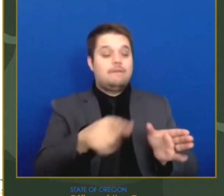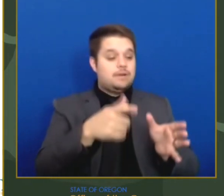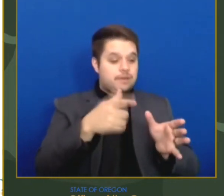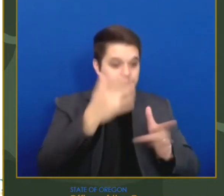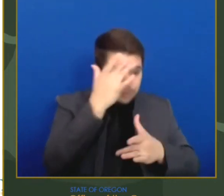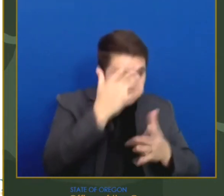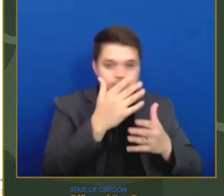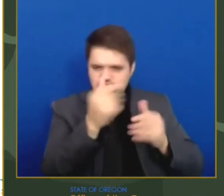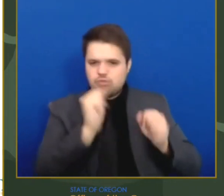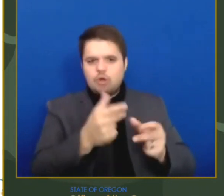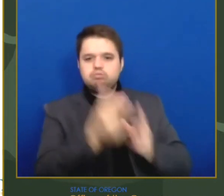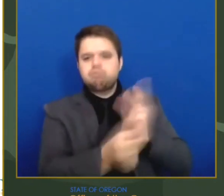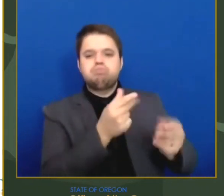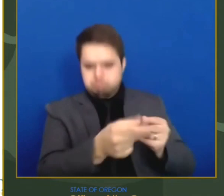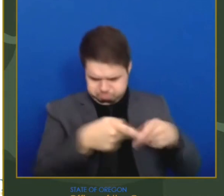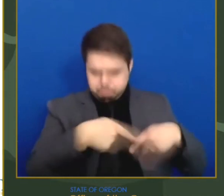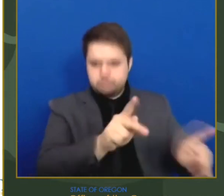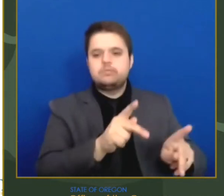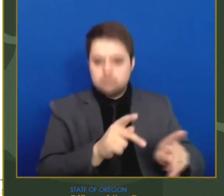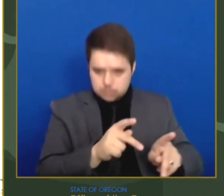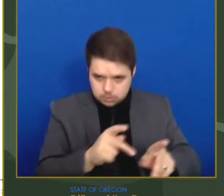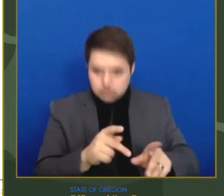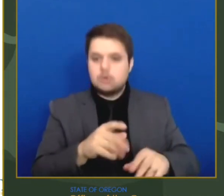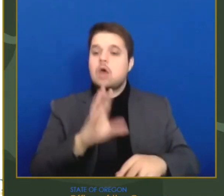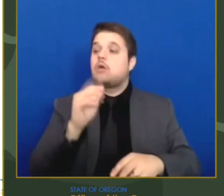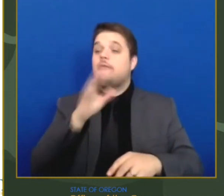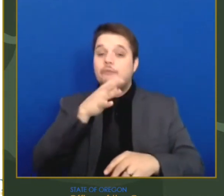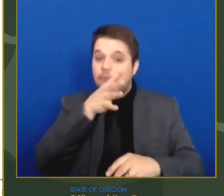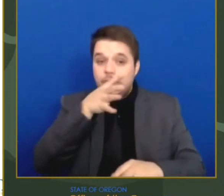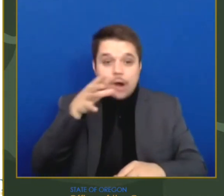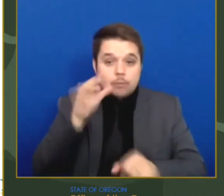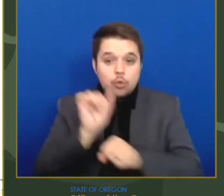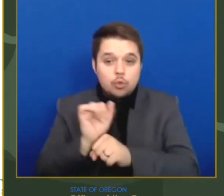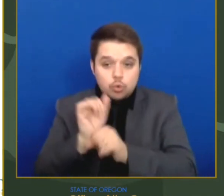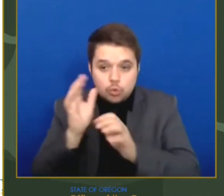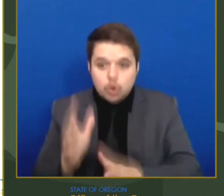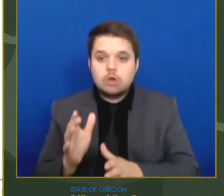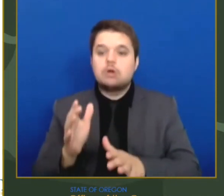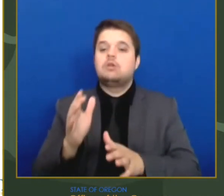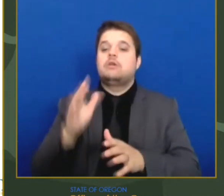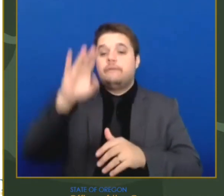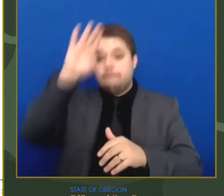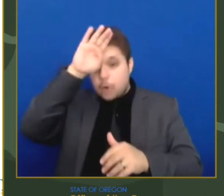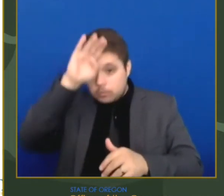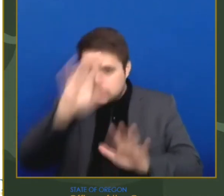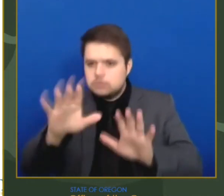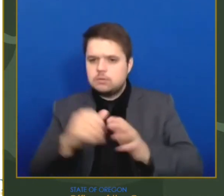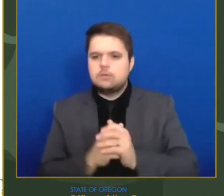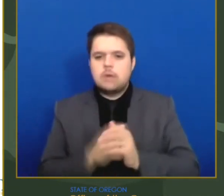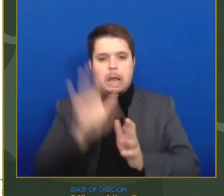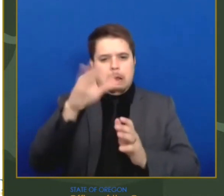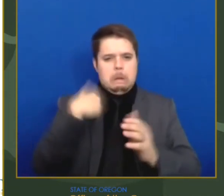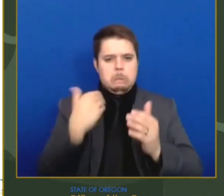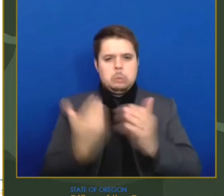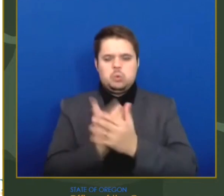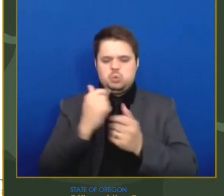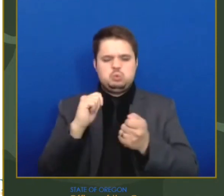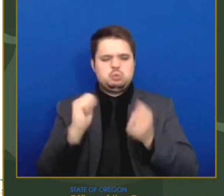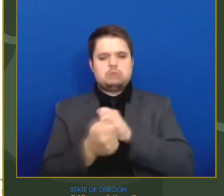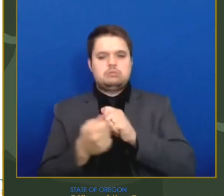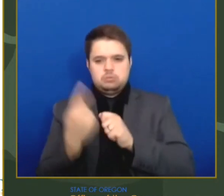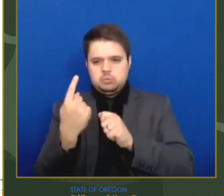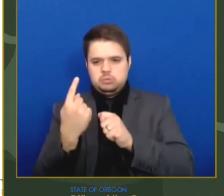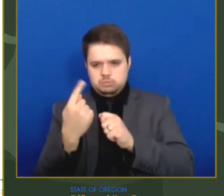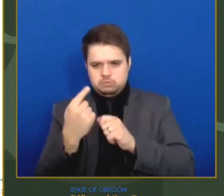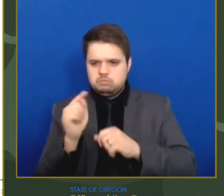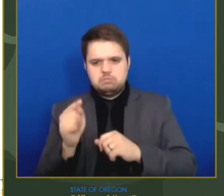and other groups. I also want to announce one eligibility change. All pregnant women 16 and older will become vaccine eligible